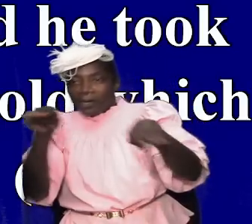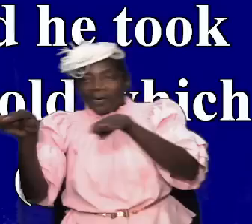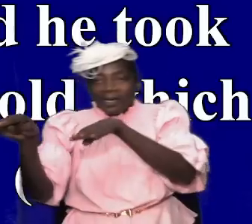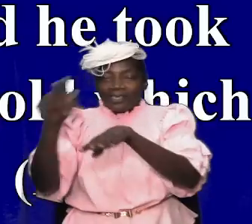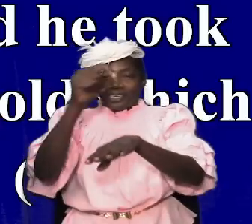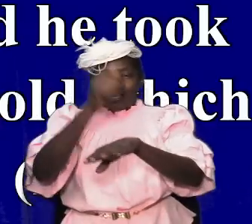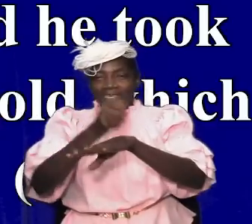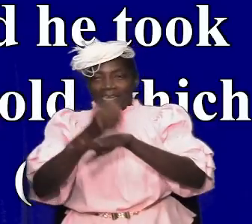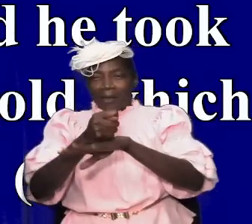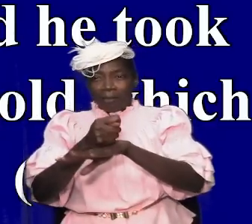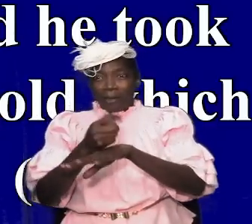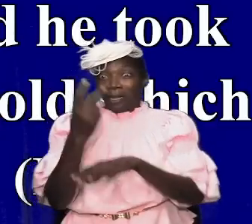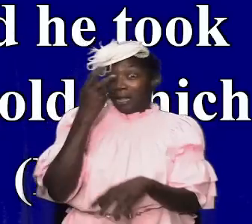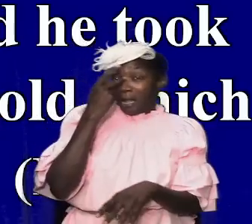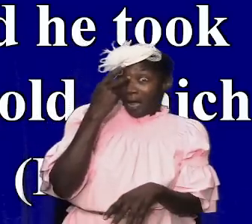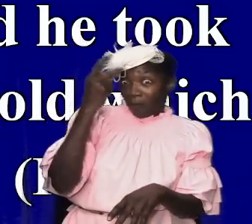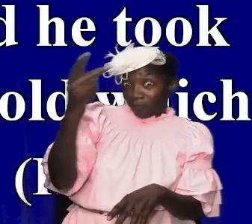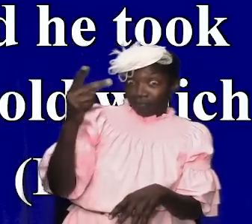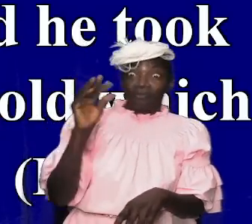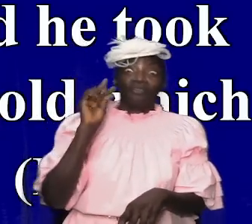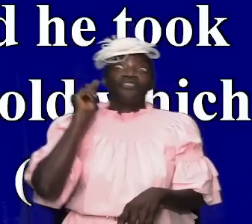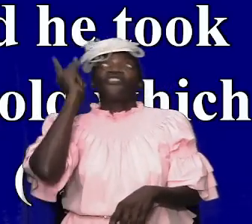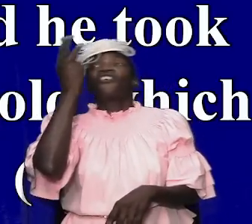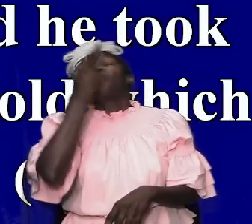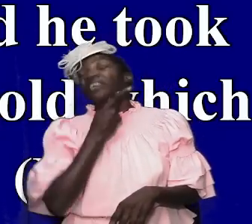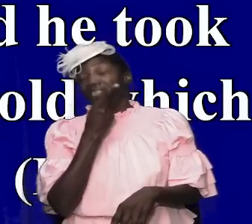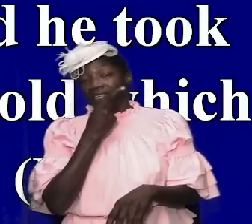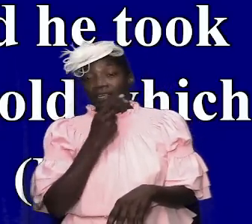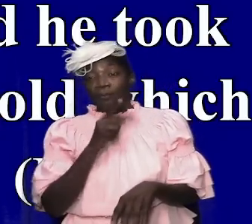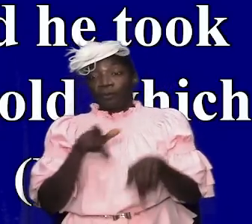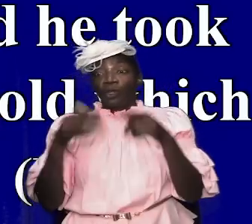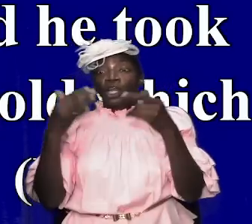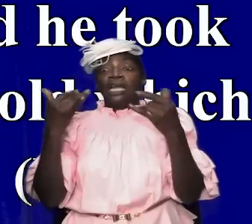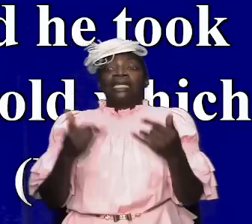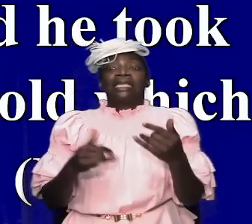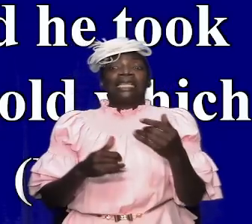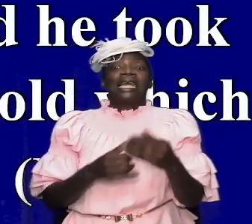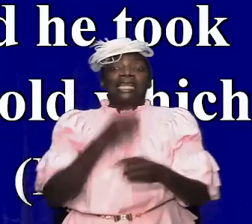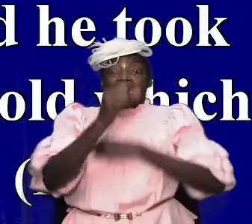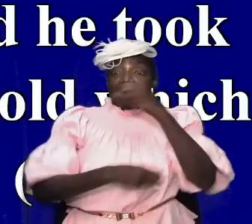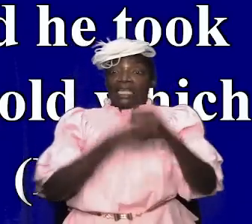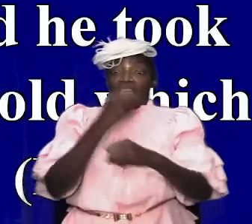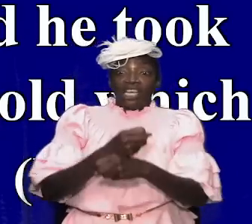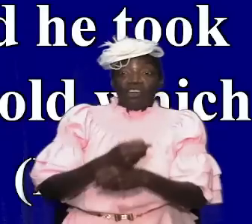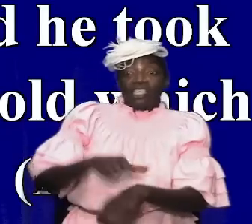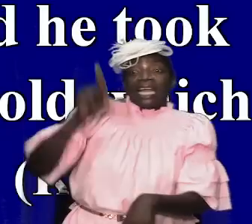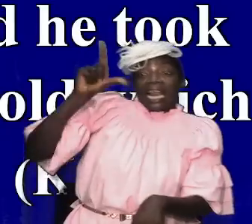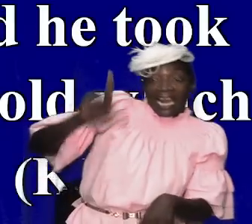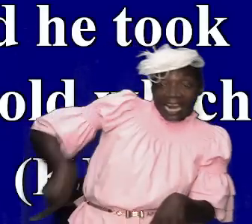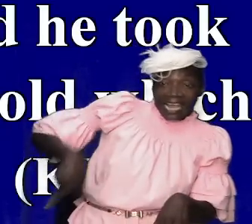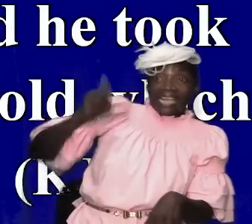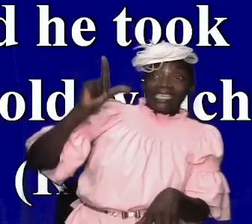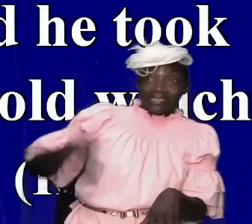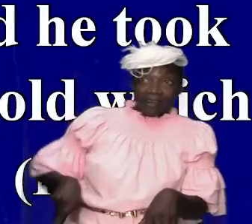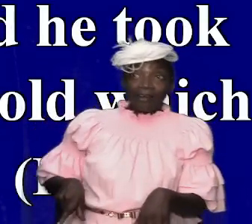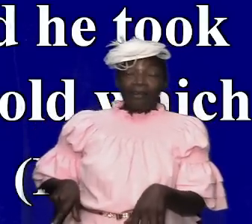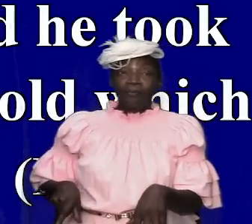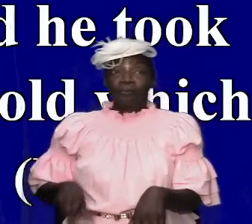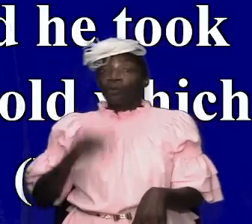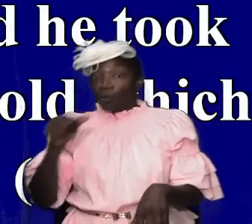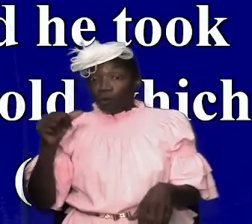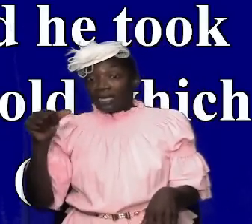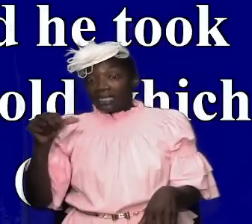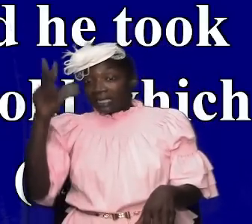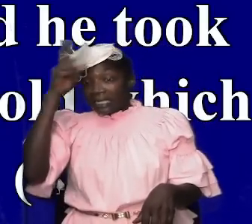was a sight to behold but look at what is happening here a couple years later with real boom